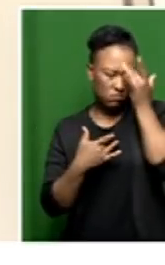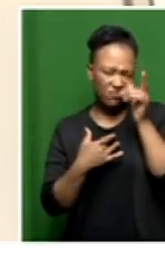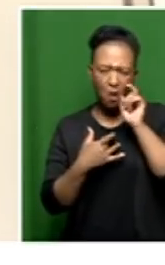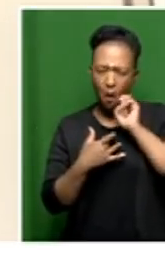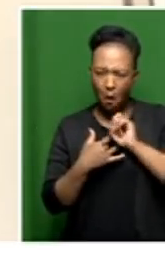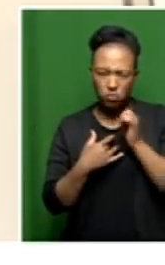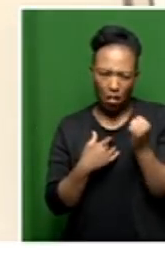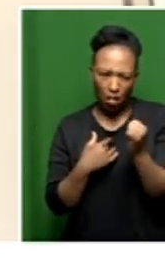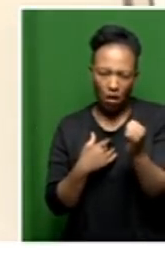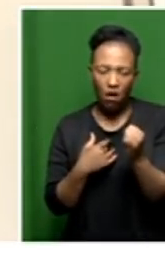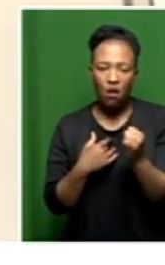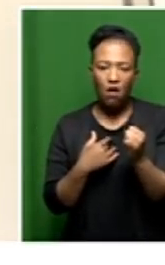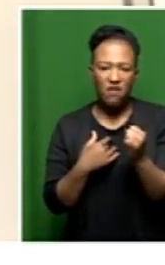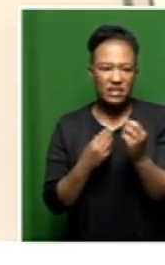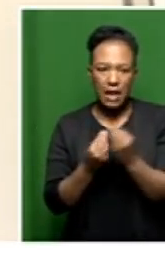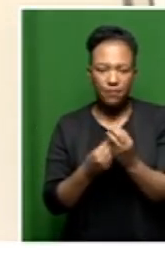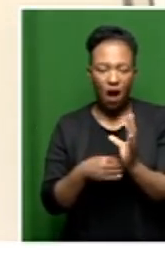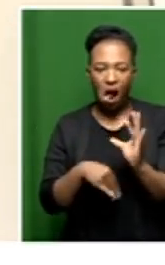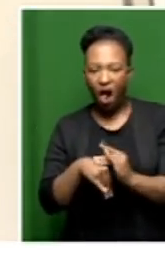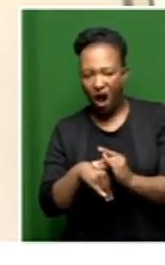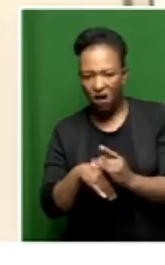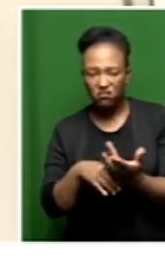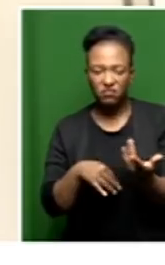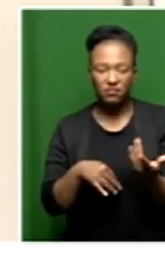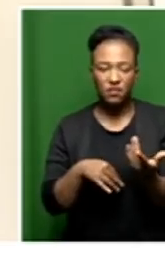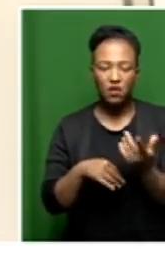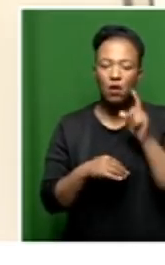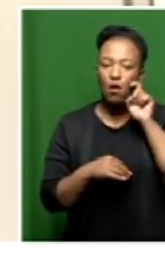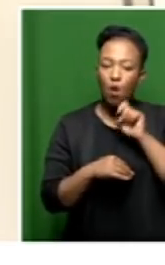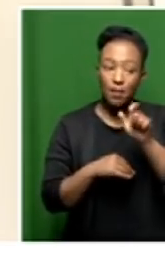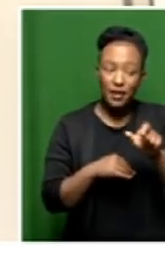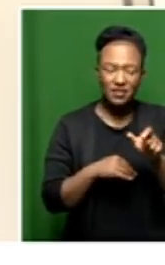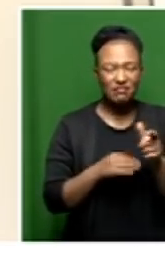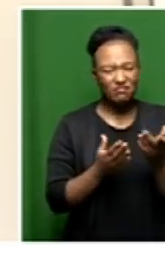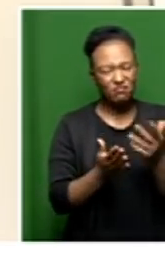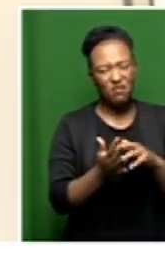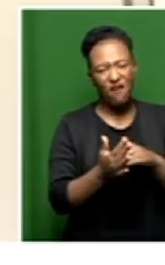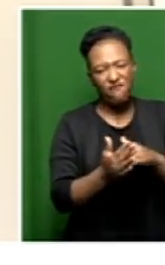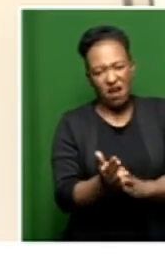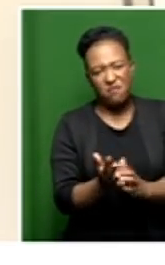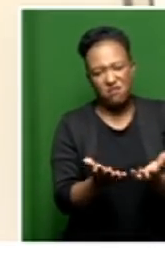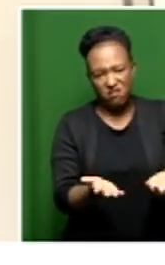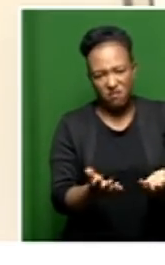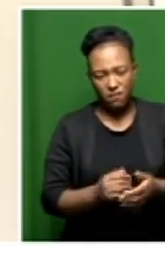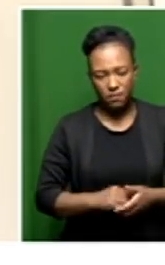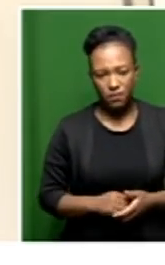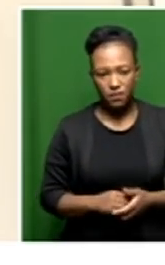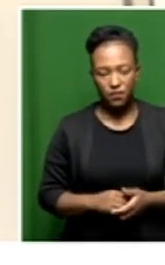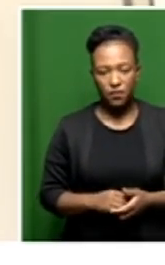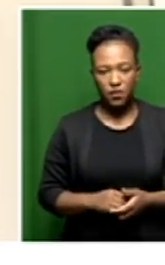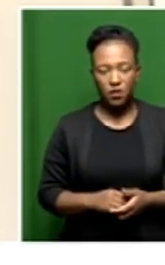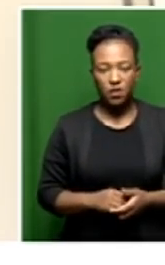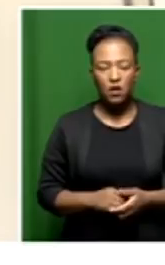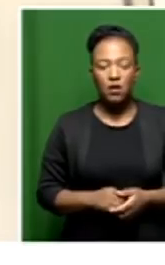that you also understand that older persons by their nature are vulnerable. So I don't think when people